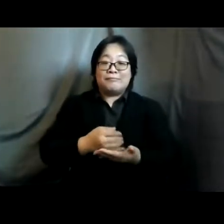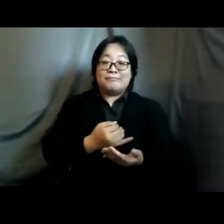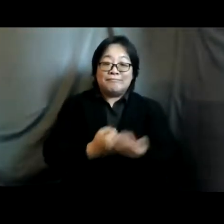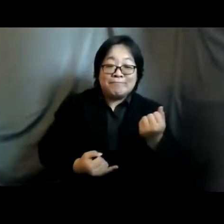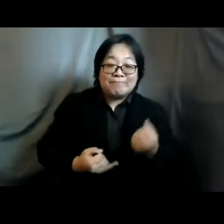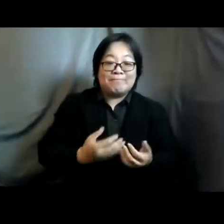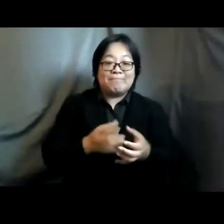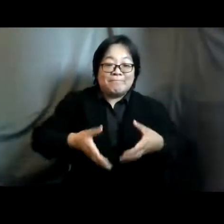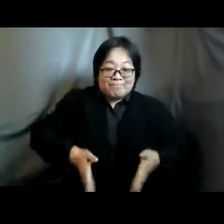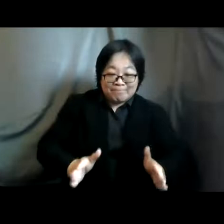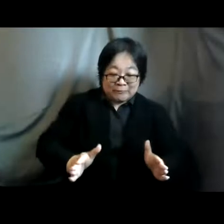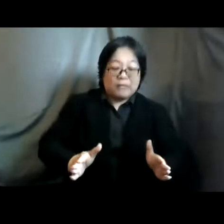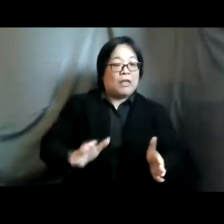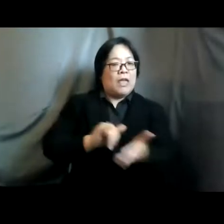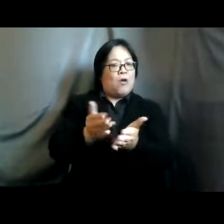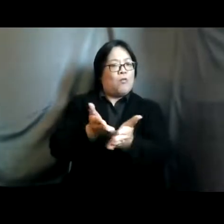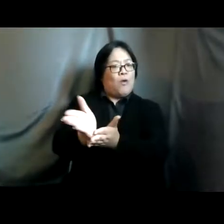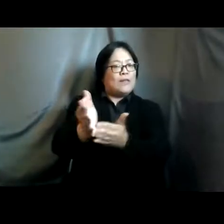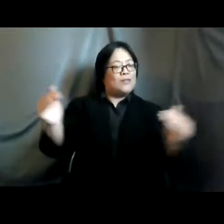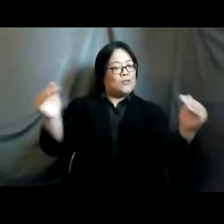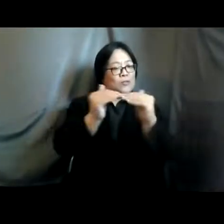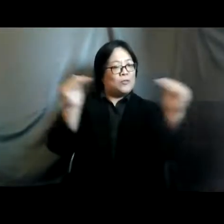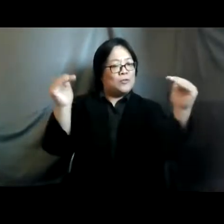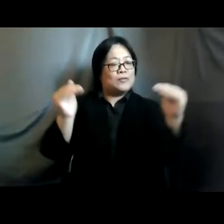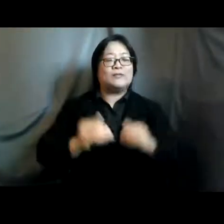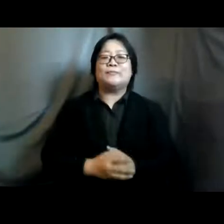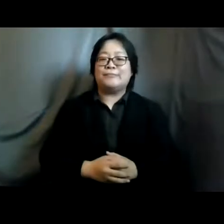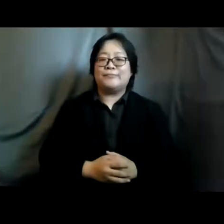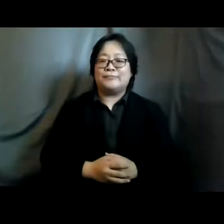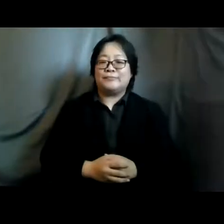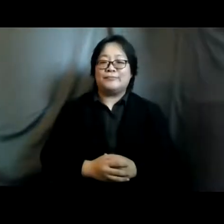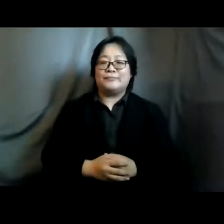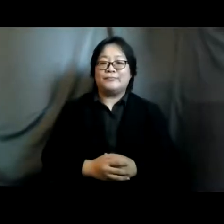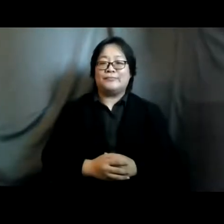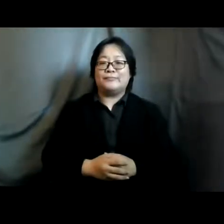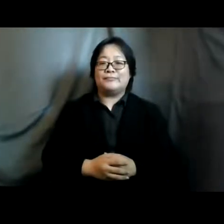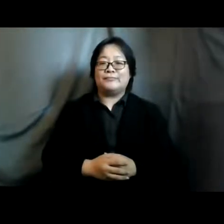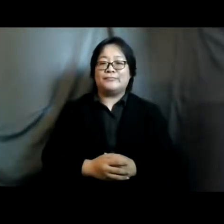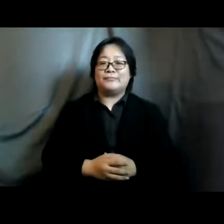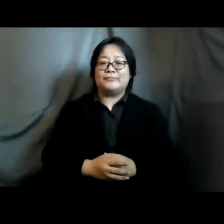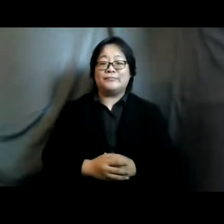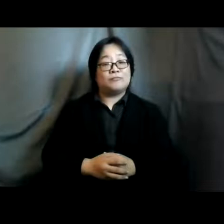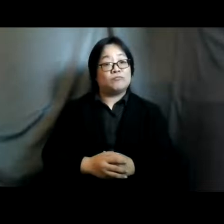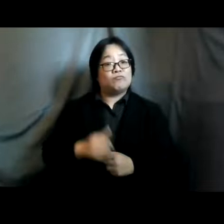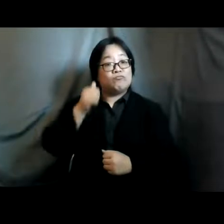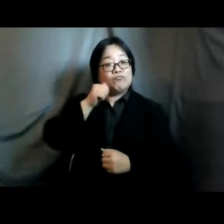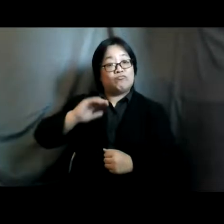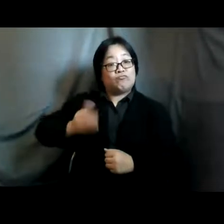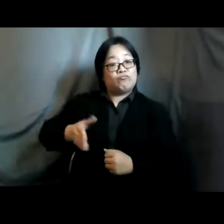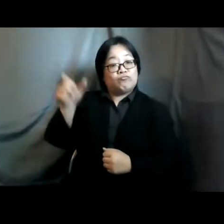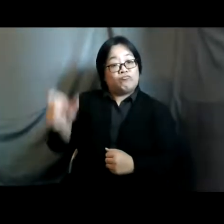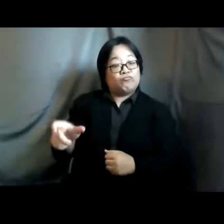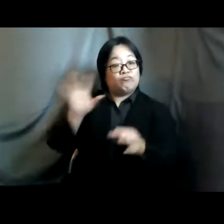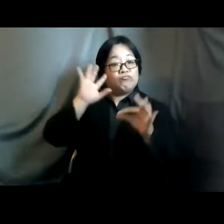fundamental right to equality and privacy if a woman can make her own decisions about